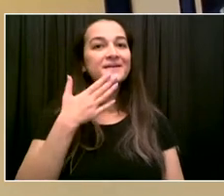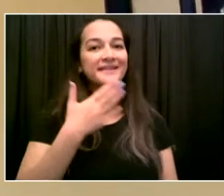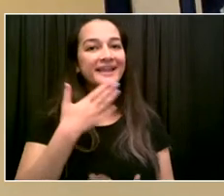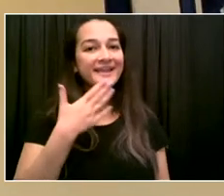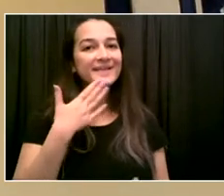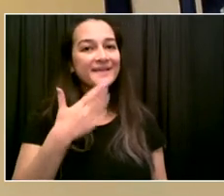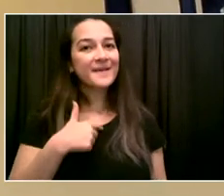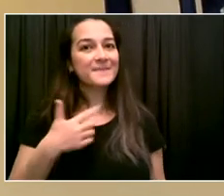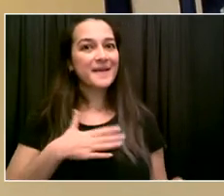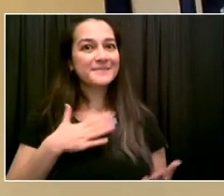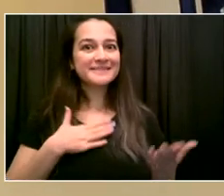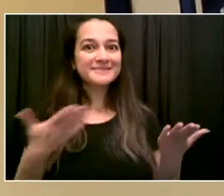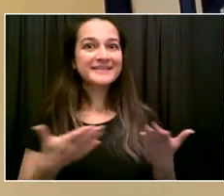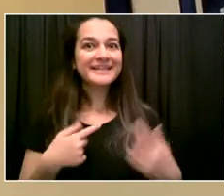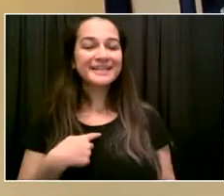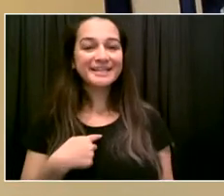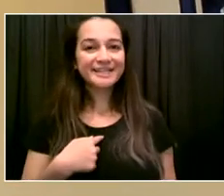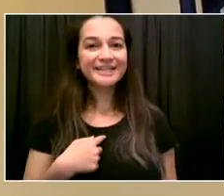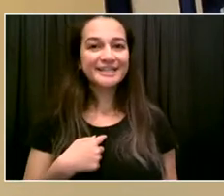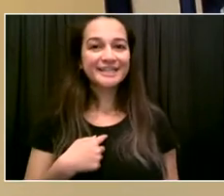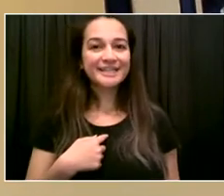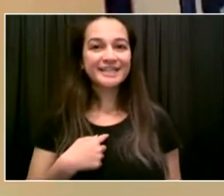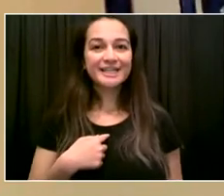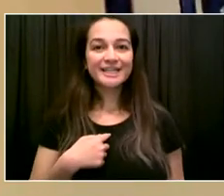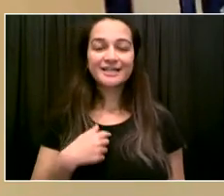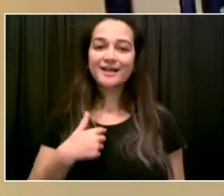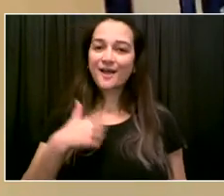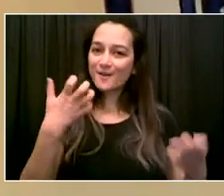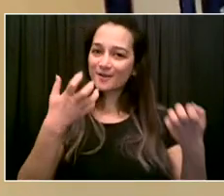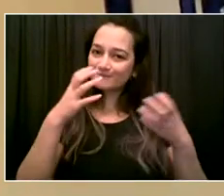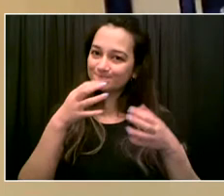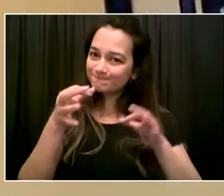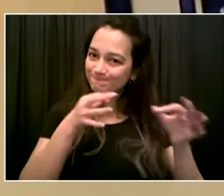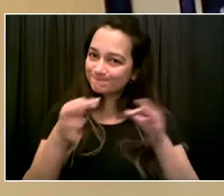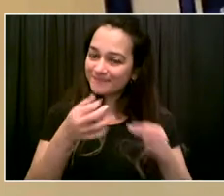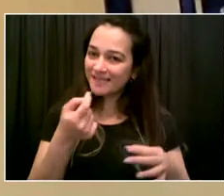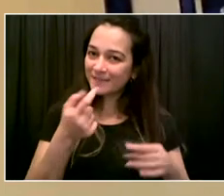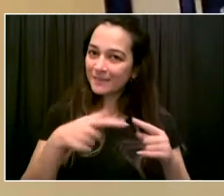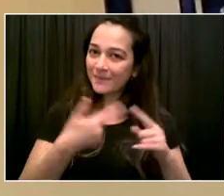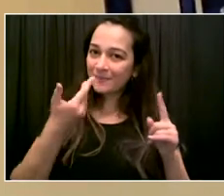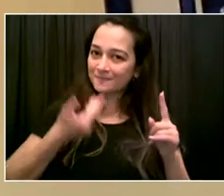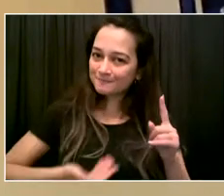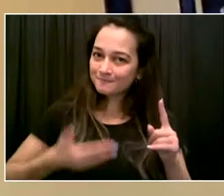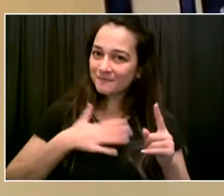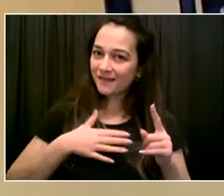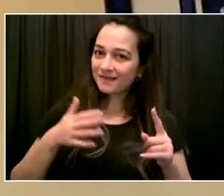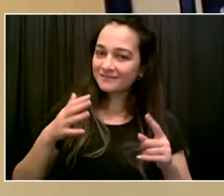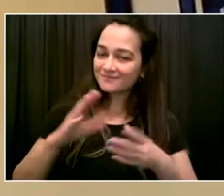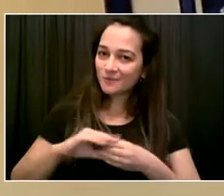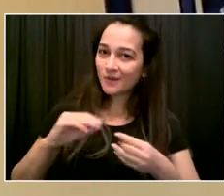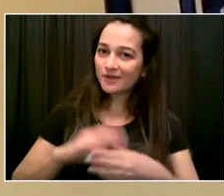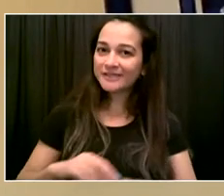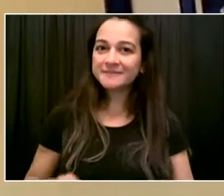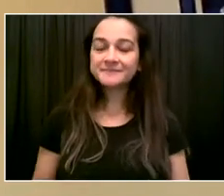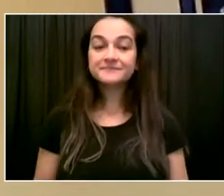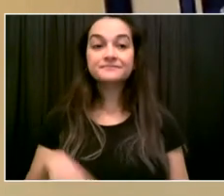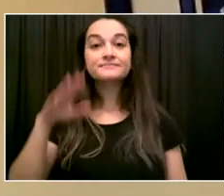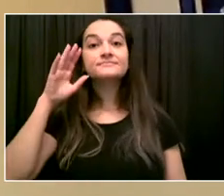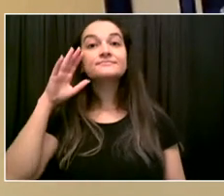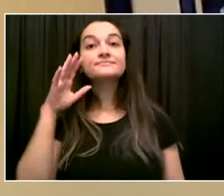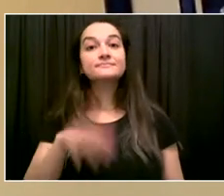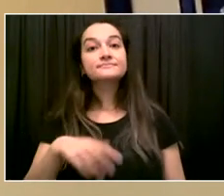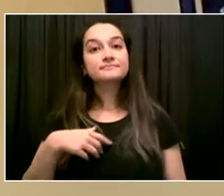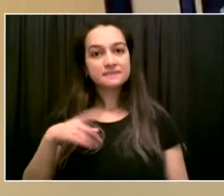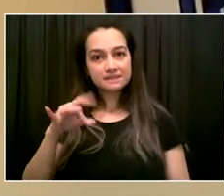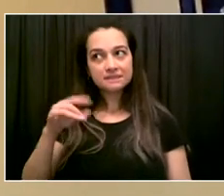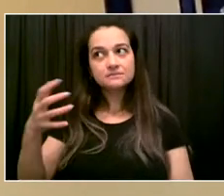of the recipients of this City Artists Corp grant. This grant, you know,